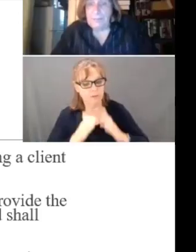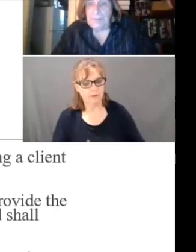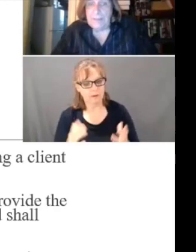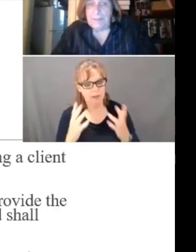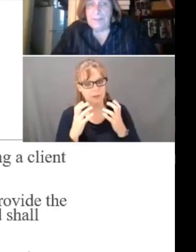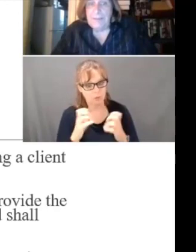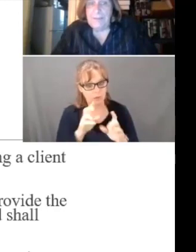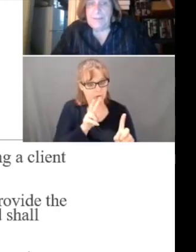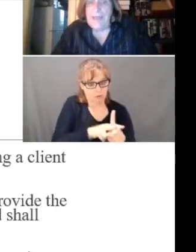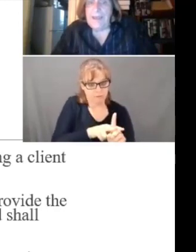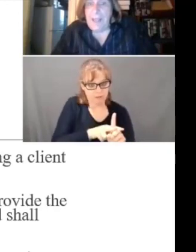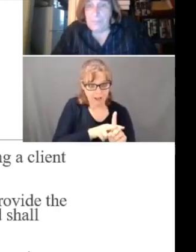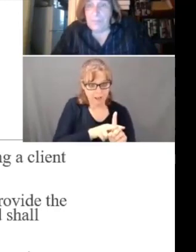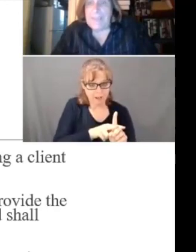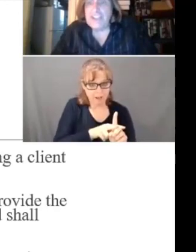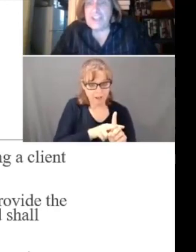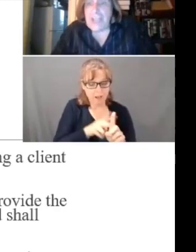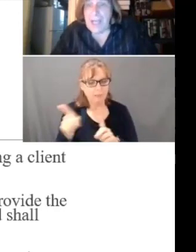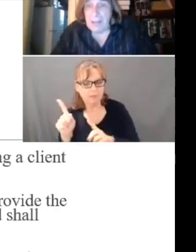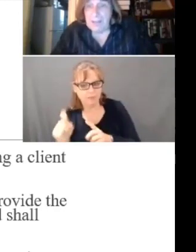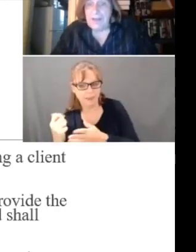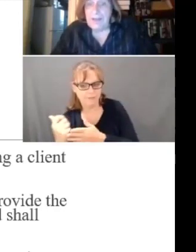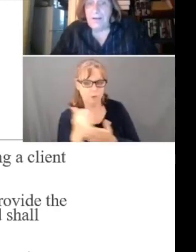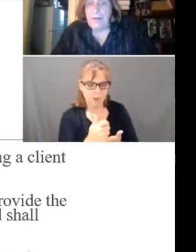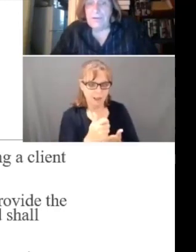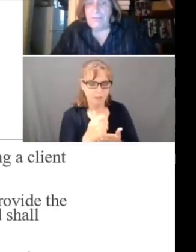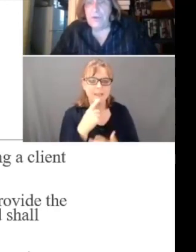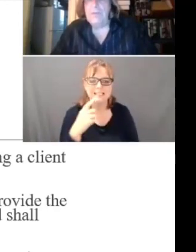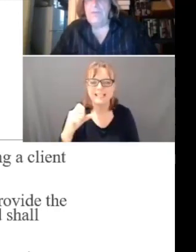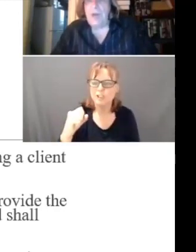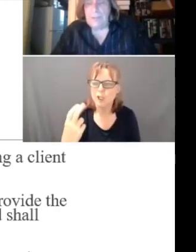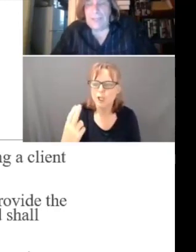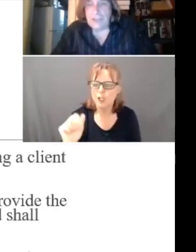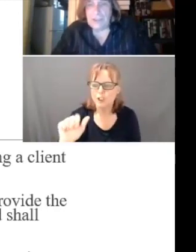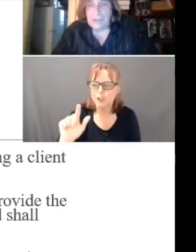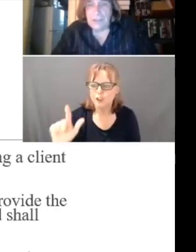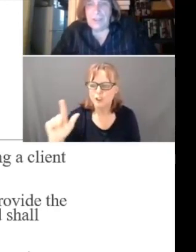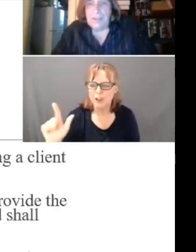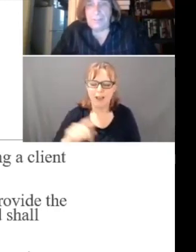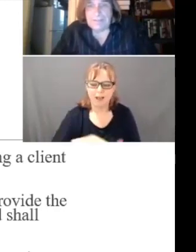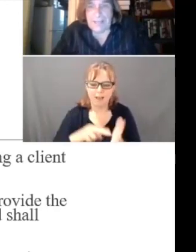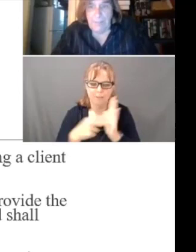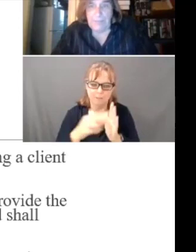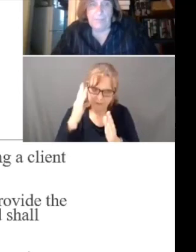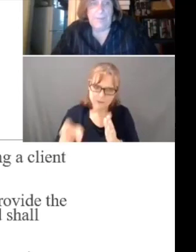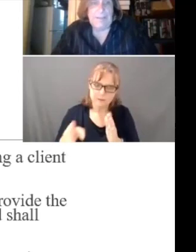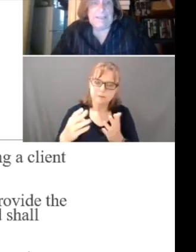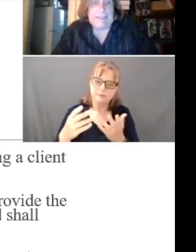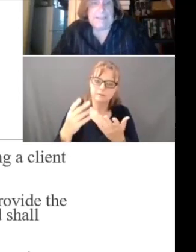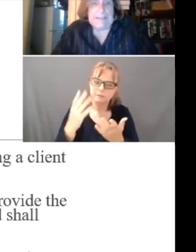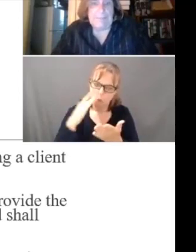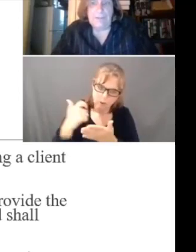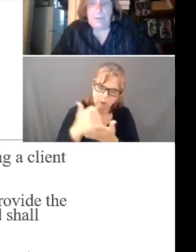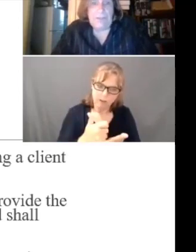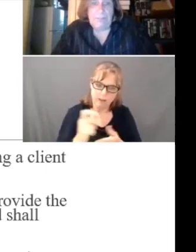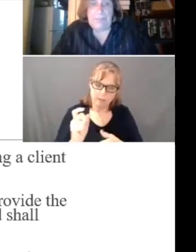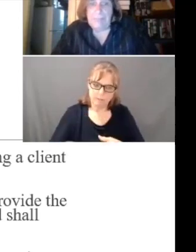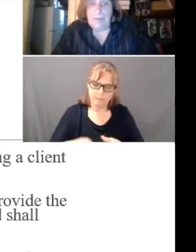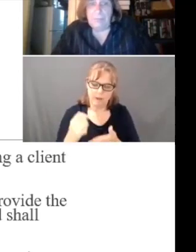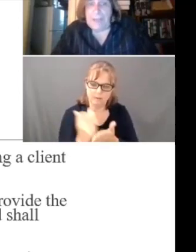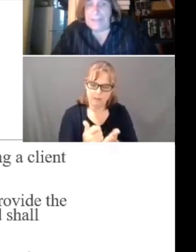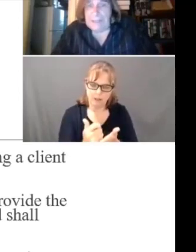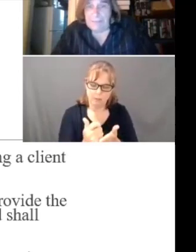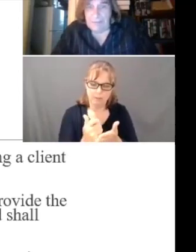file a complaint, they got to help them. They shall. It's an, it's an affirmative obligation. They must help them, including